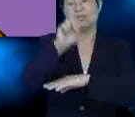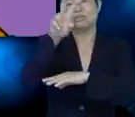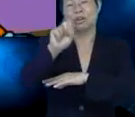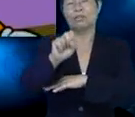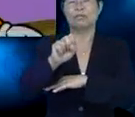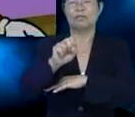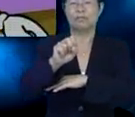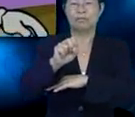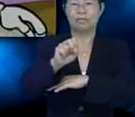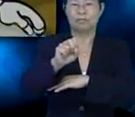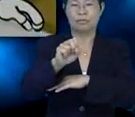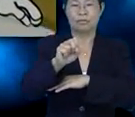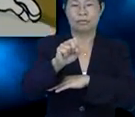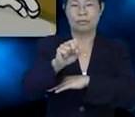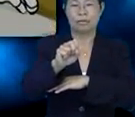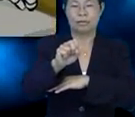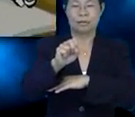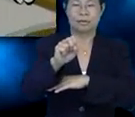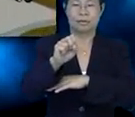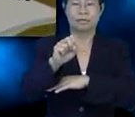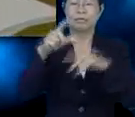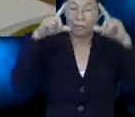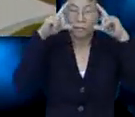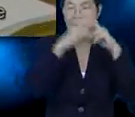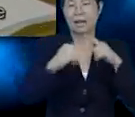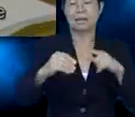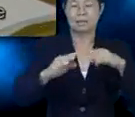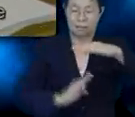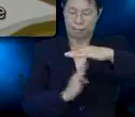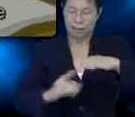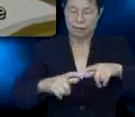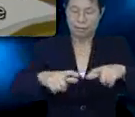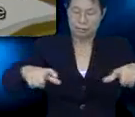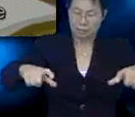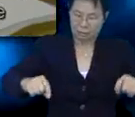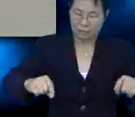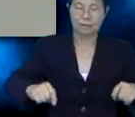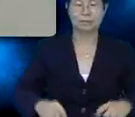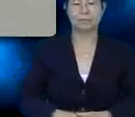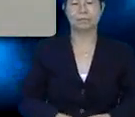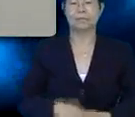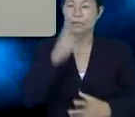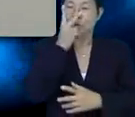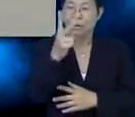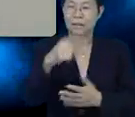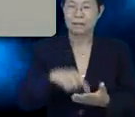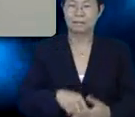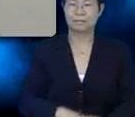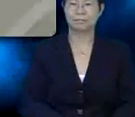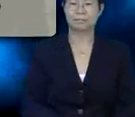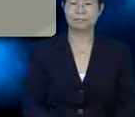faces, twelve edges and his base is rectangular in shape. Hmm.